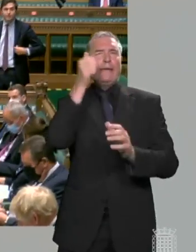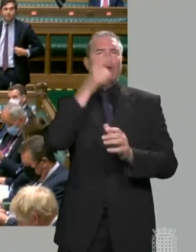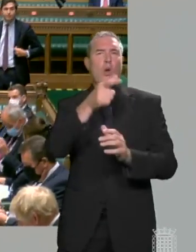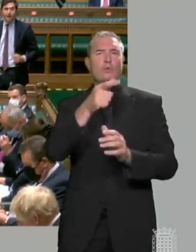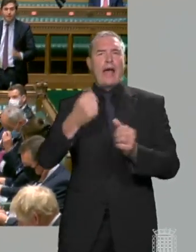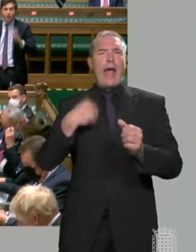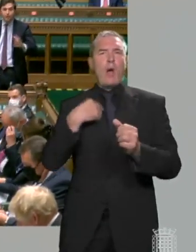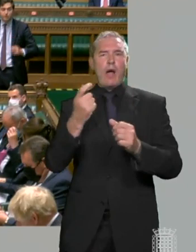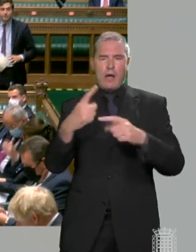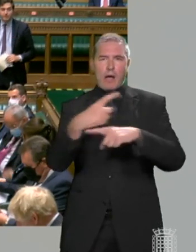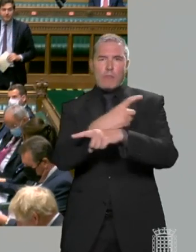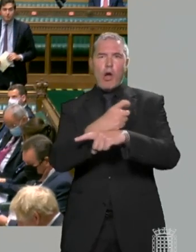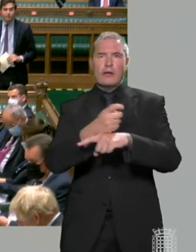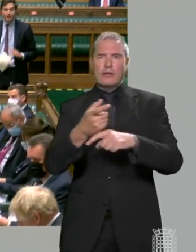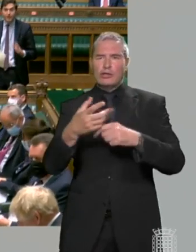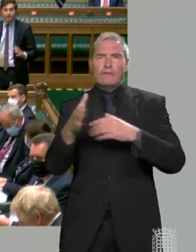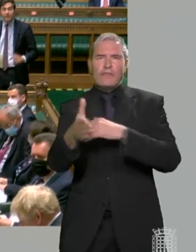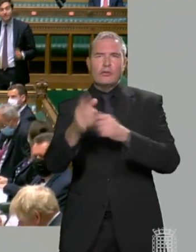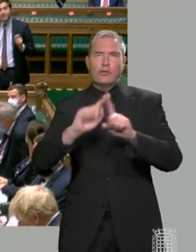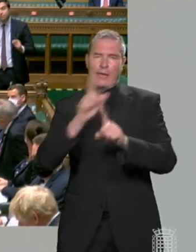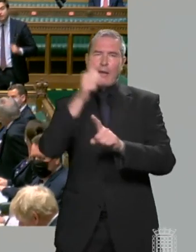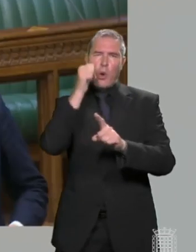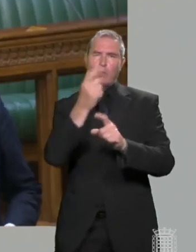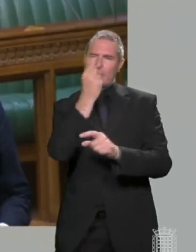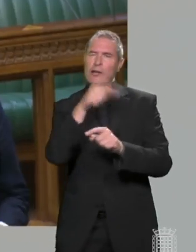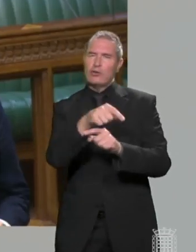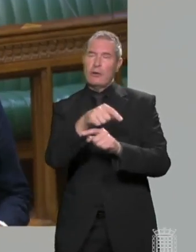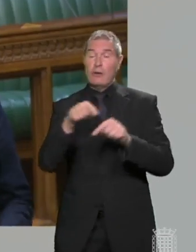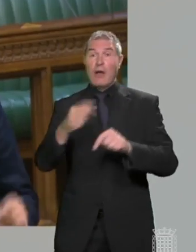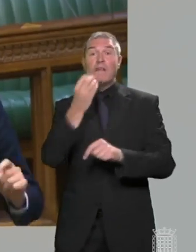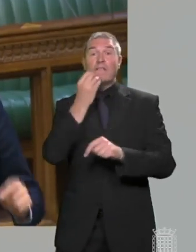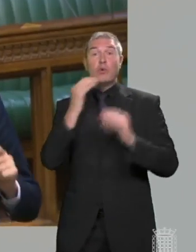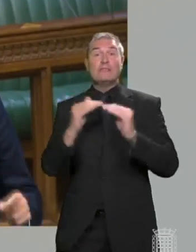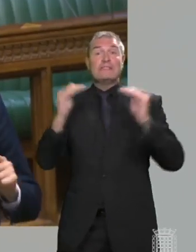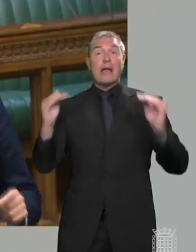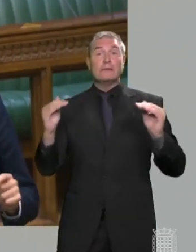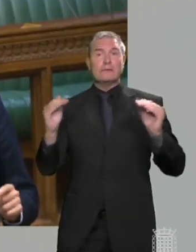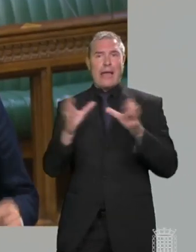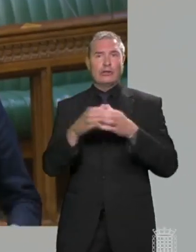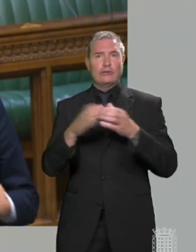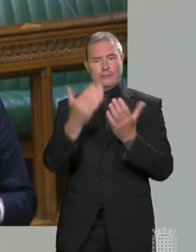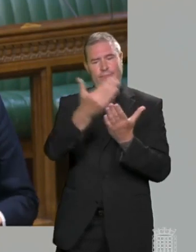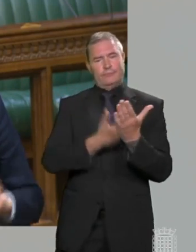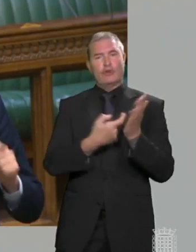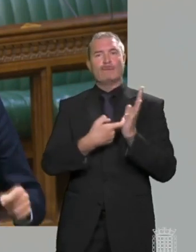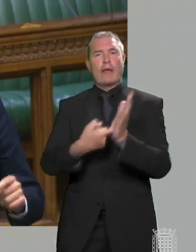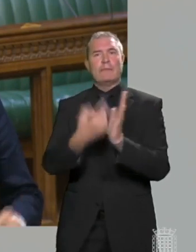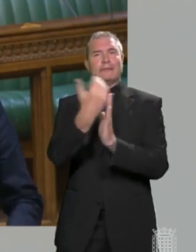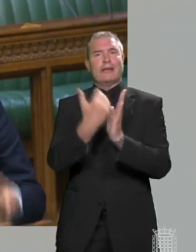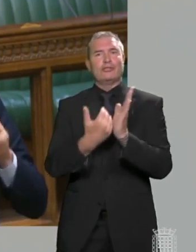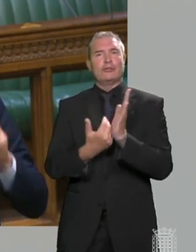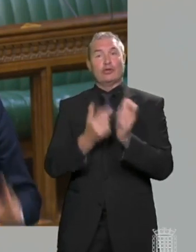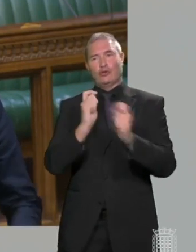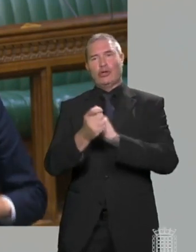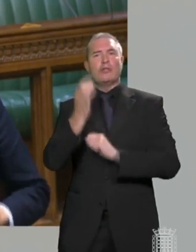shellfish industry and the opportunity potential that there is. This week, the Food Standards Agency produced a list of recommendations that will allow us to regrade